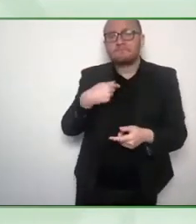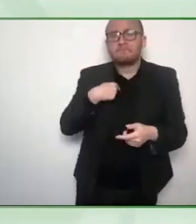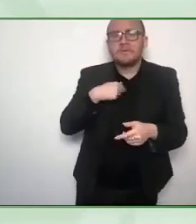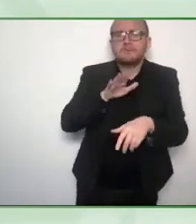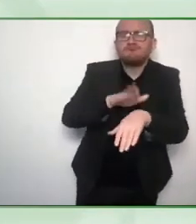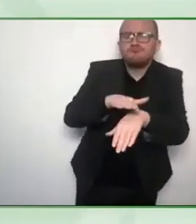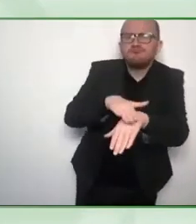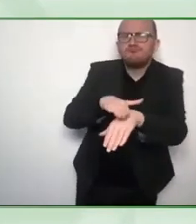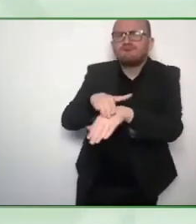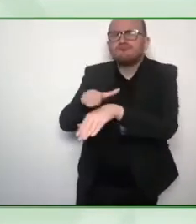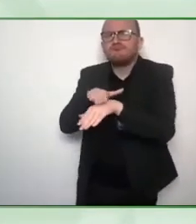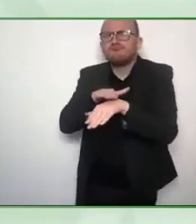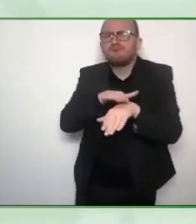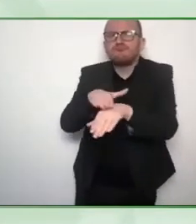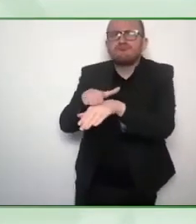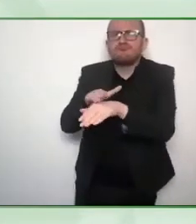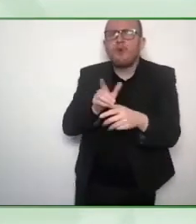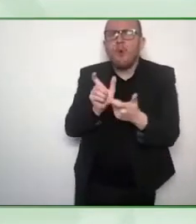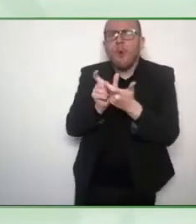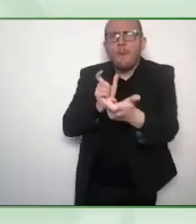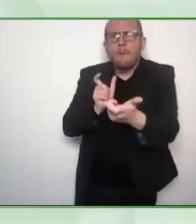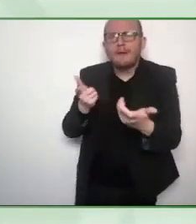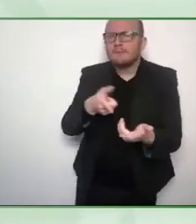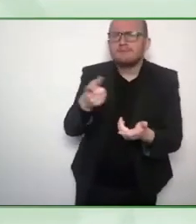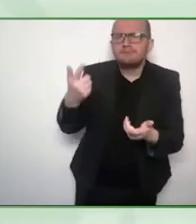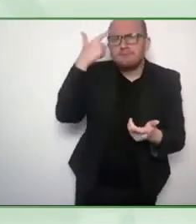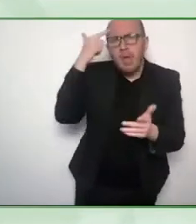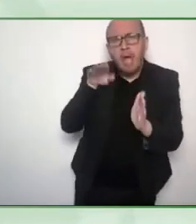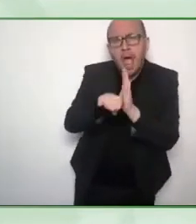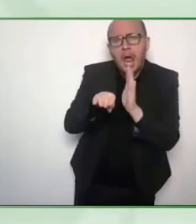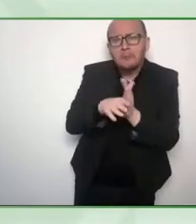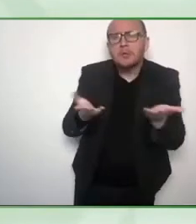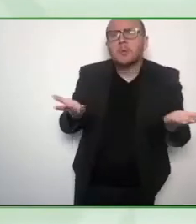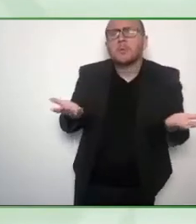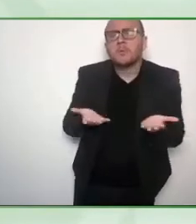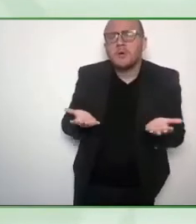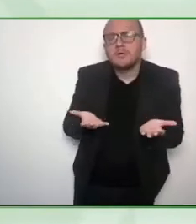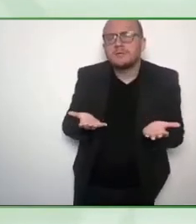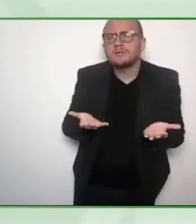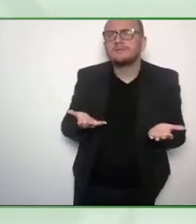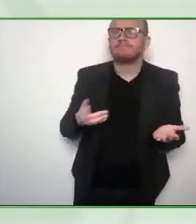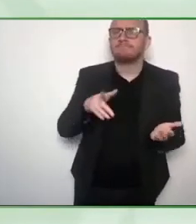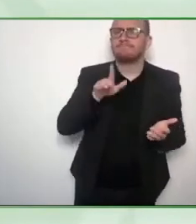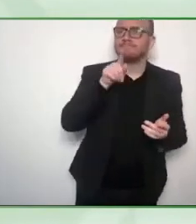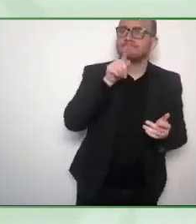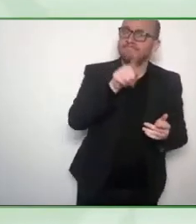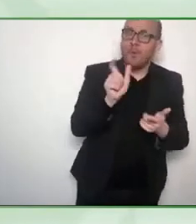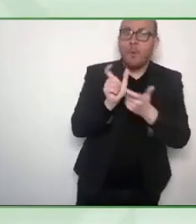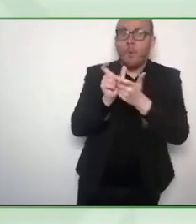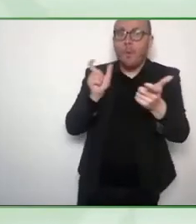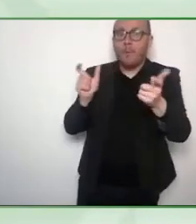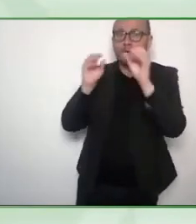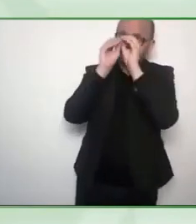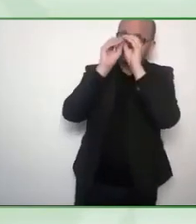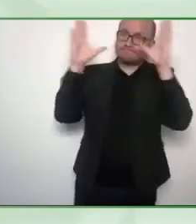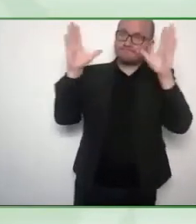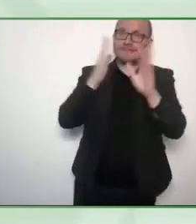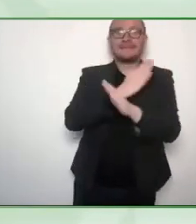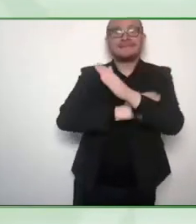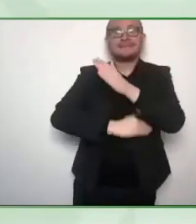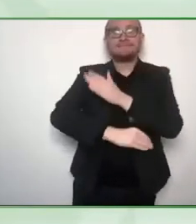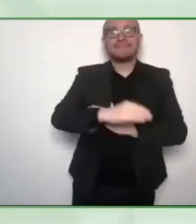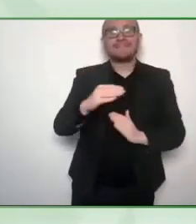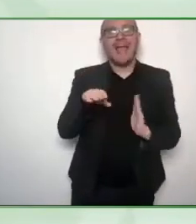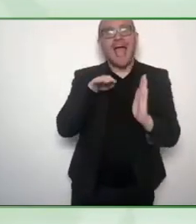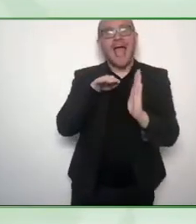ramp or a maximum. made a disabled friendly toilet. That is where accessibility ends. And even if some of the